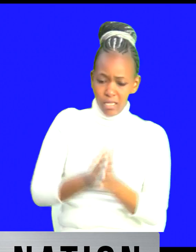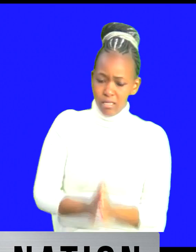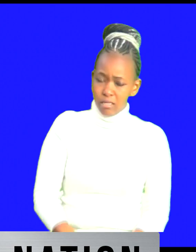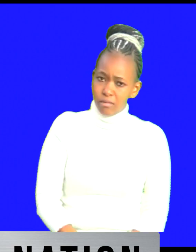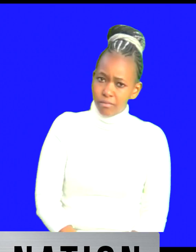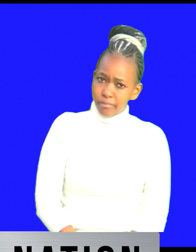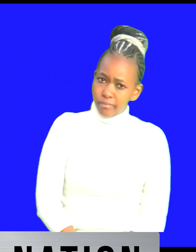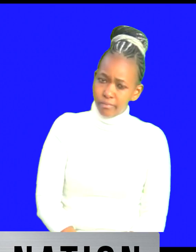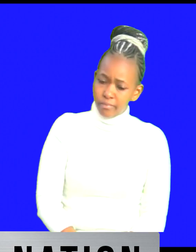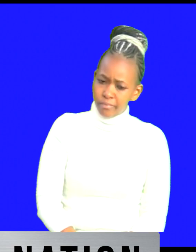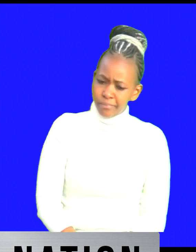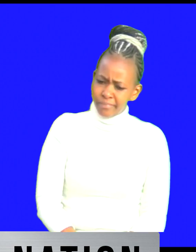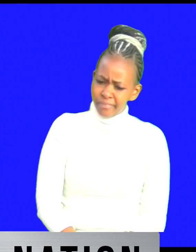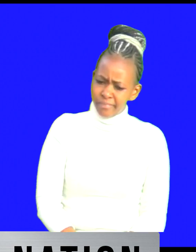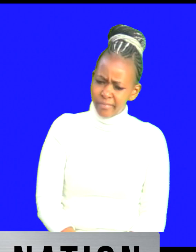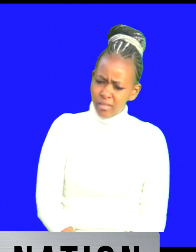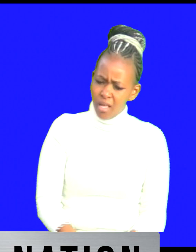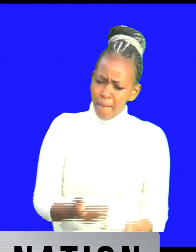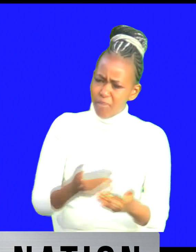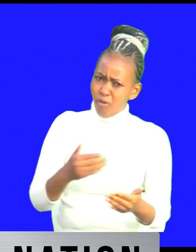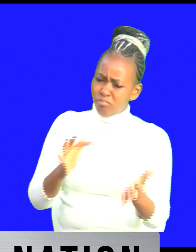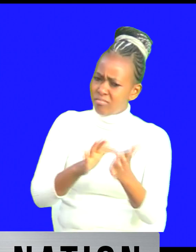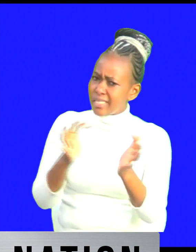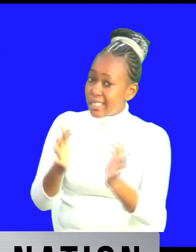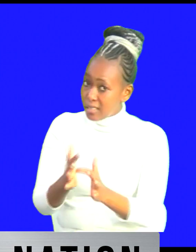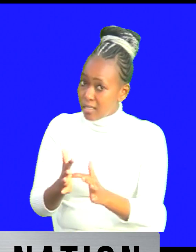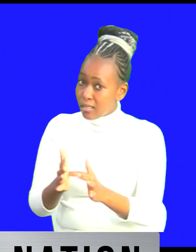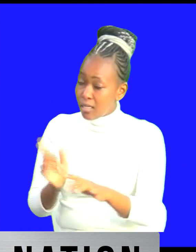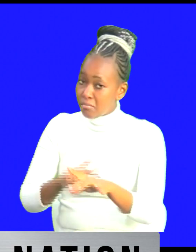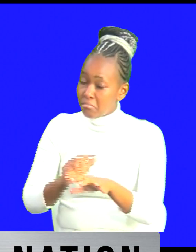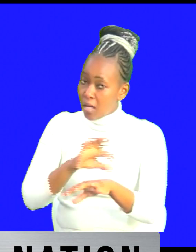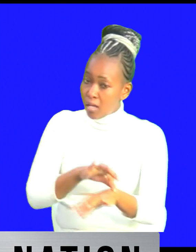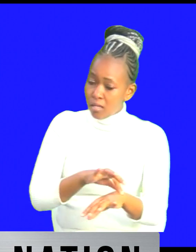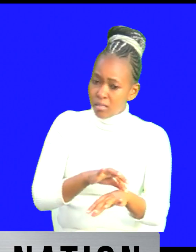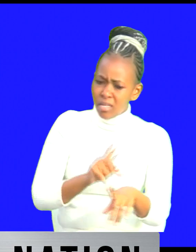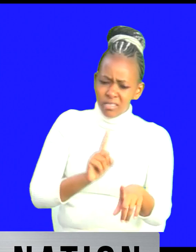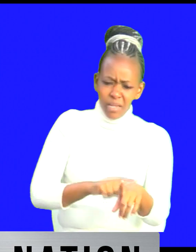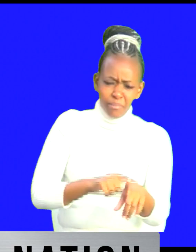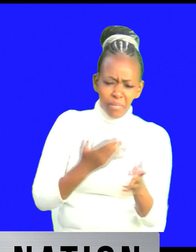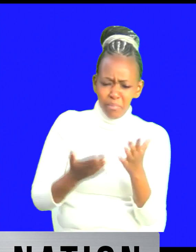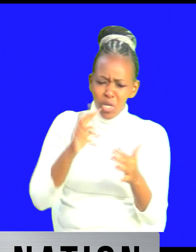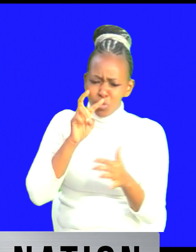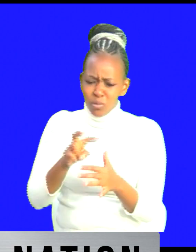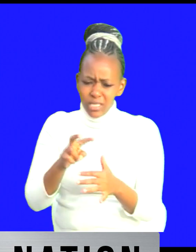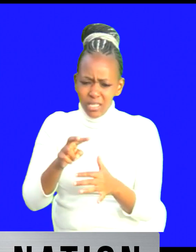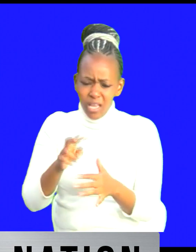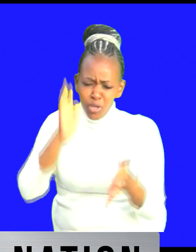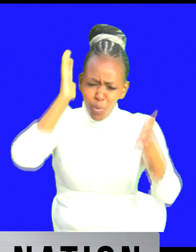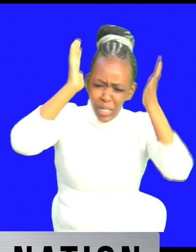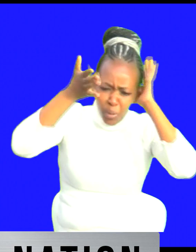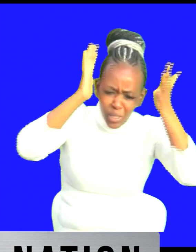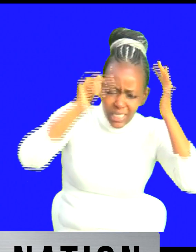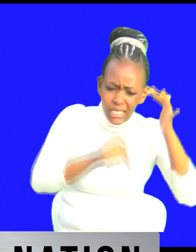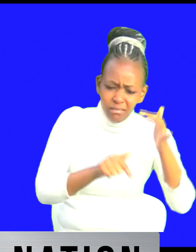parable when jesus was saying that if your donkey happens to be in a well do you leave it there until the flower ends